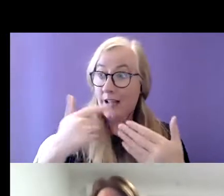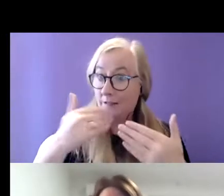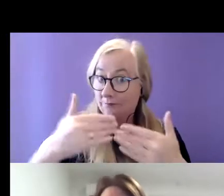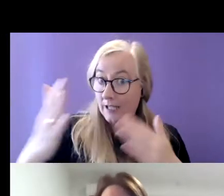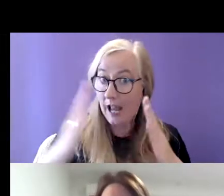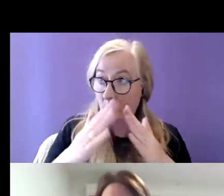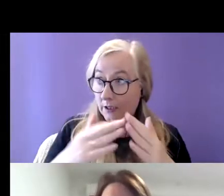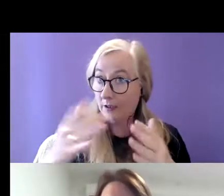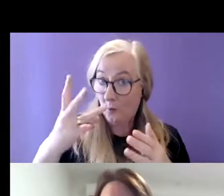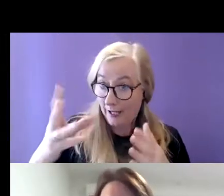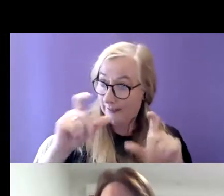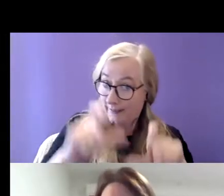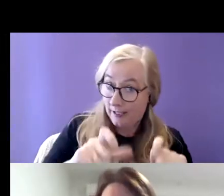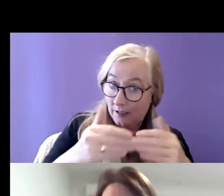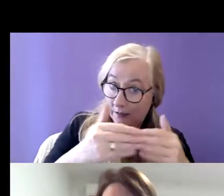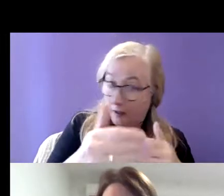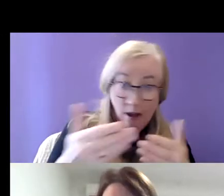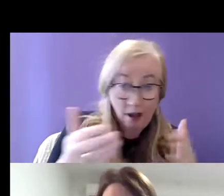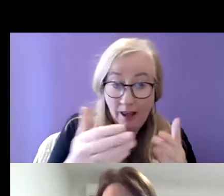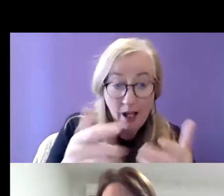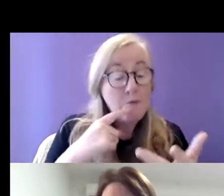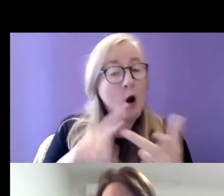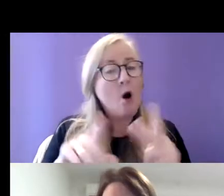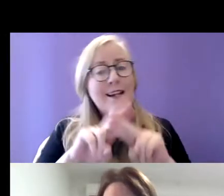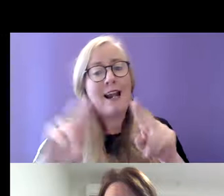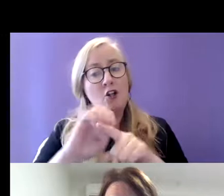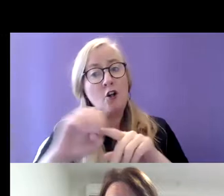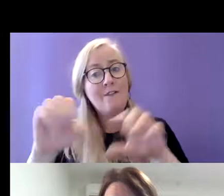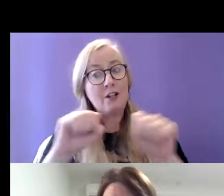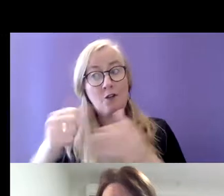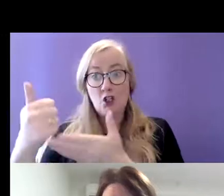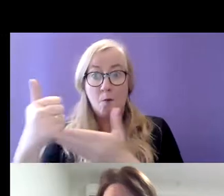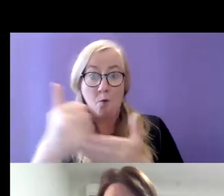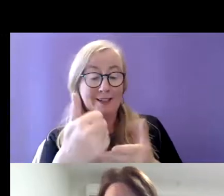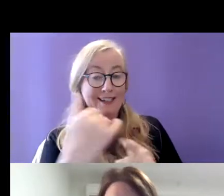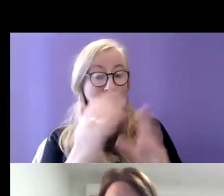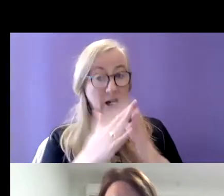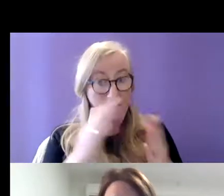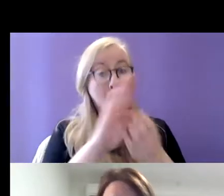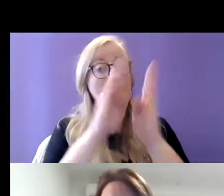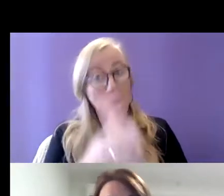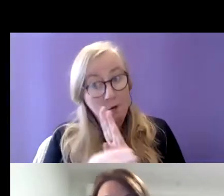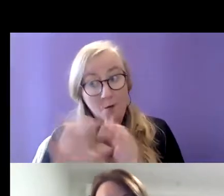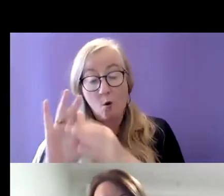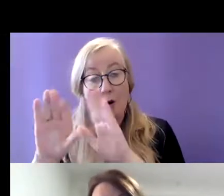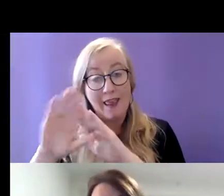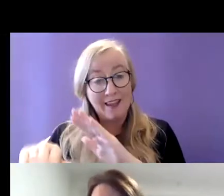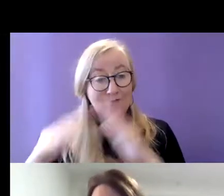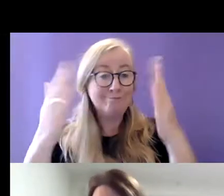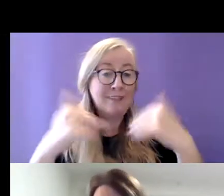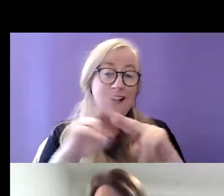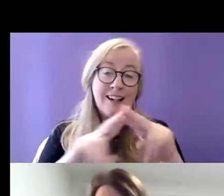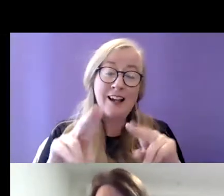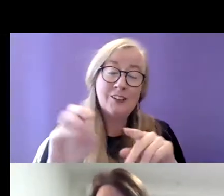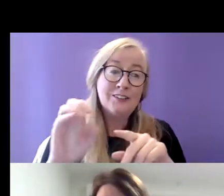instability a lack of services as well to support people in their housing which leads to recurring homelessness a lack of suitable